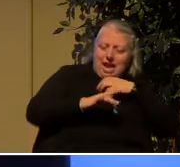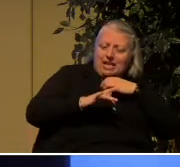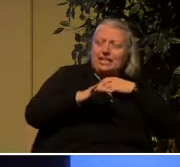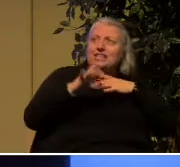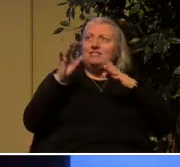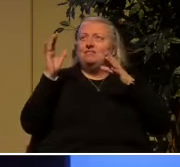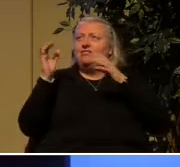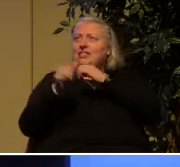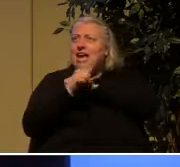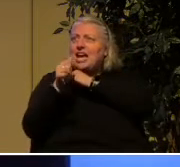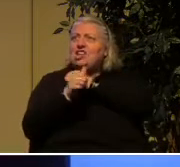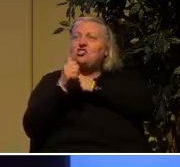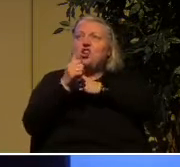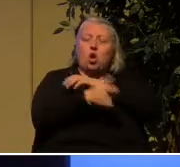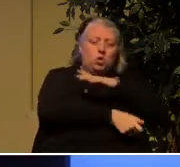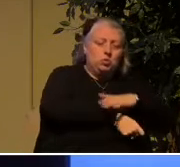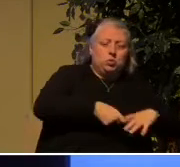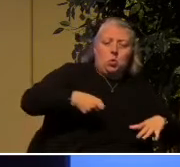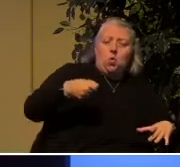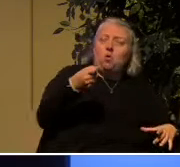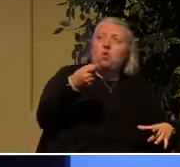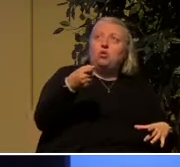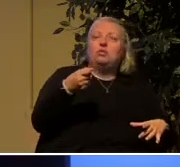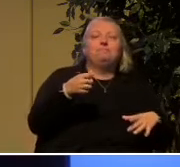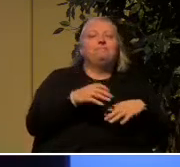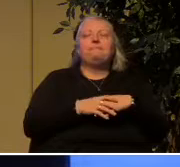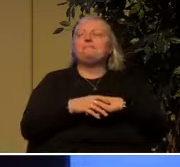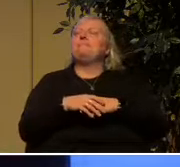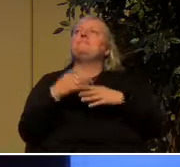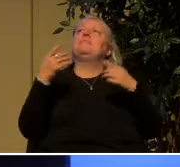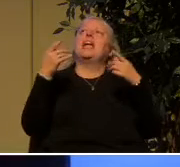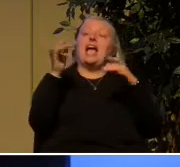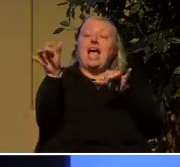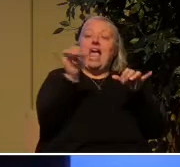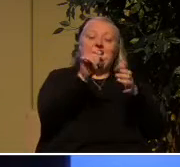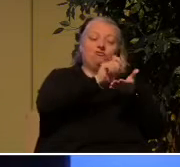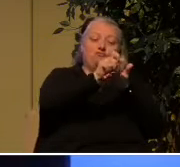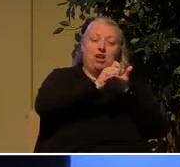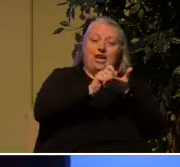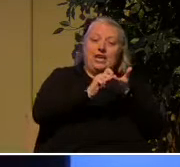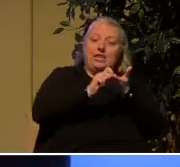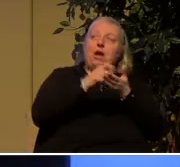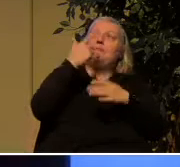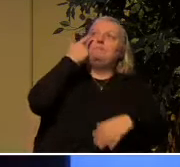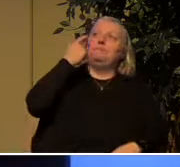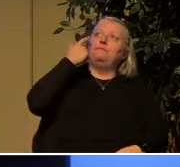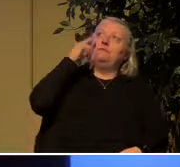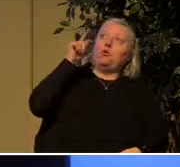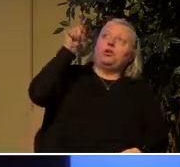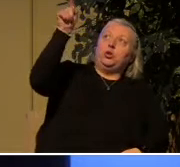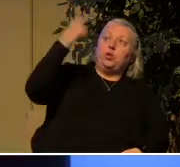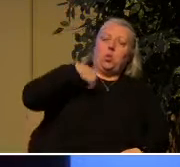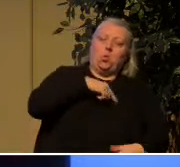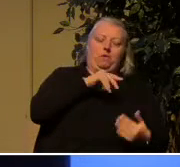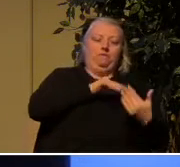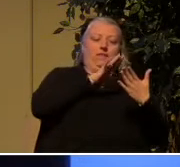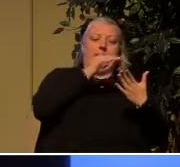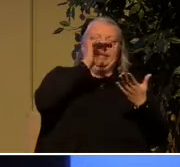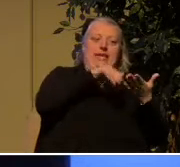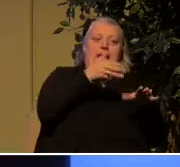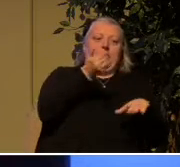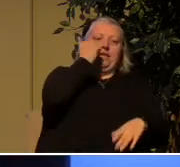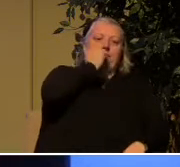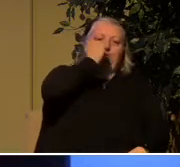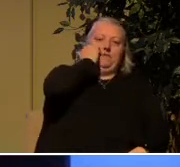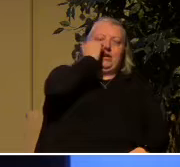or sword as it is written for your sake we face death all day long we are